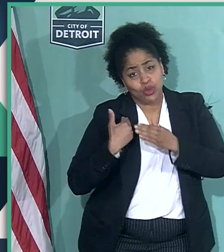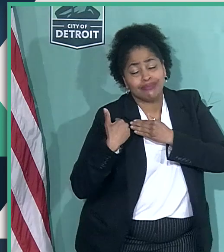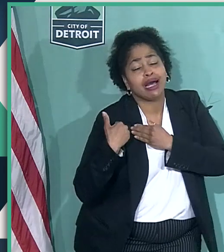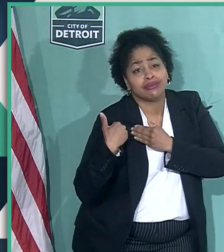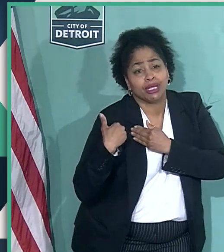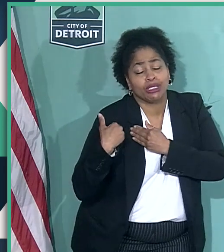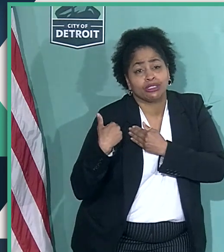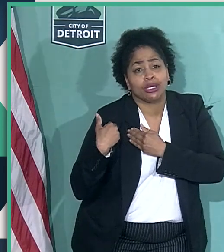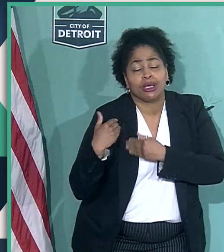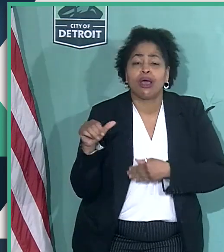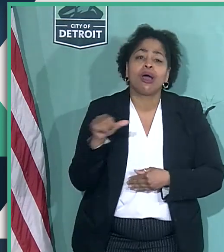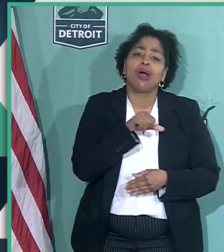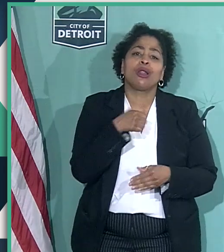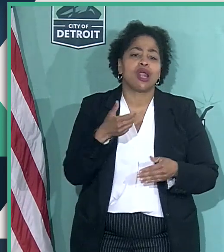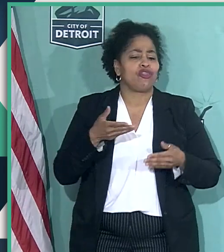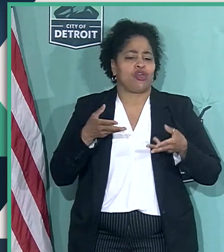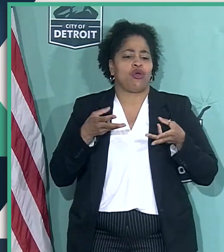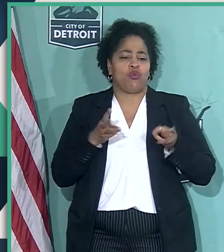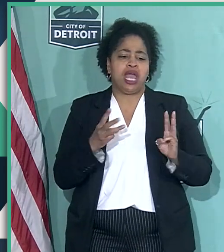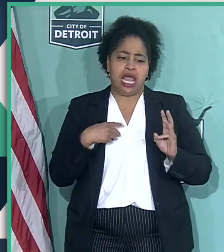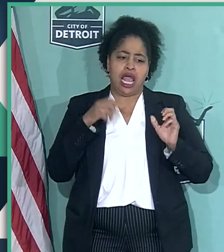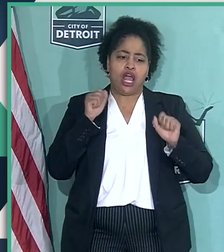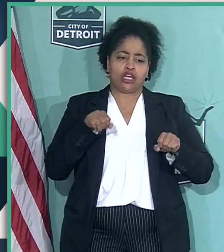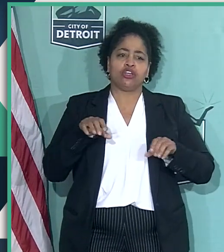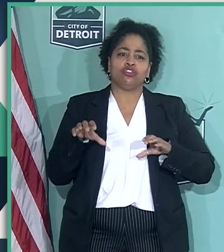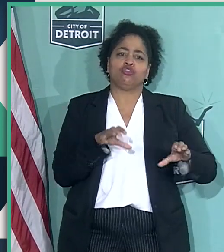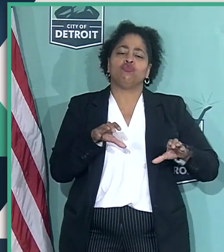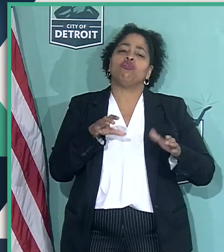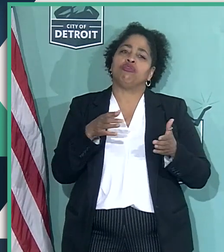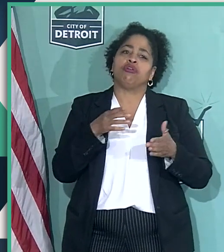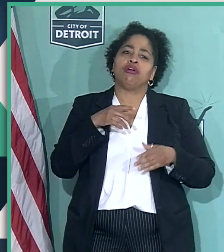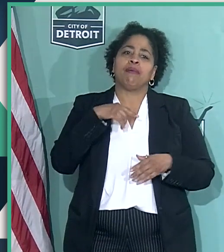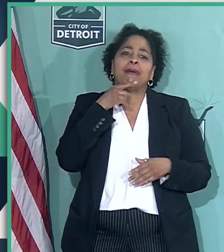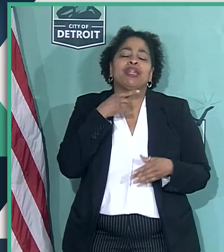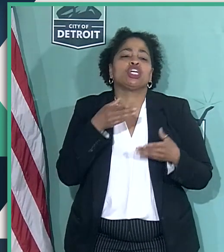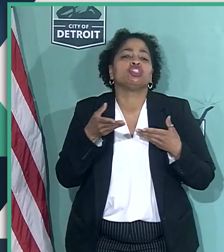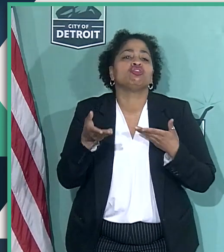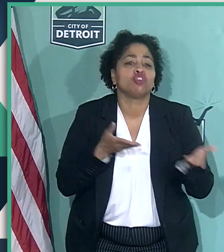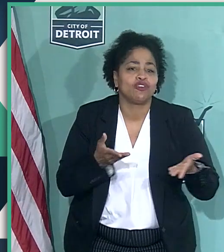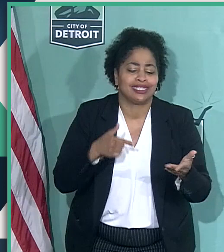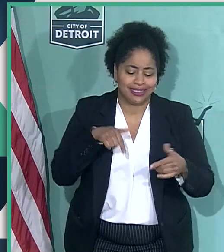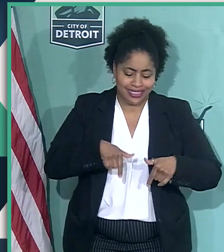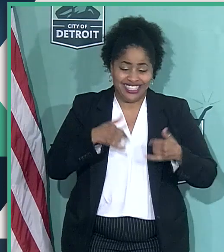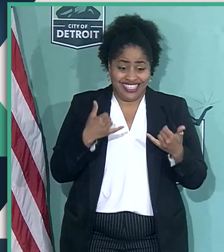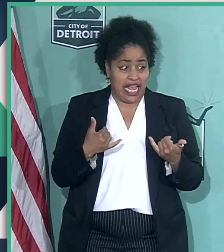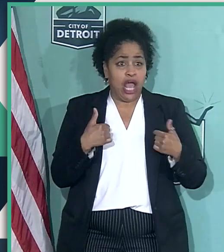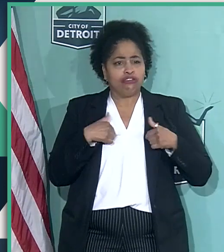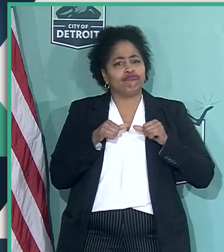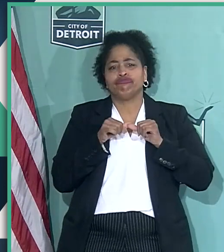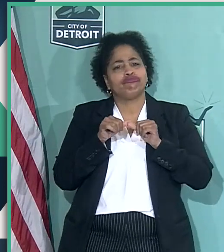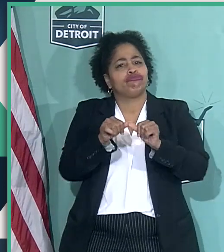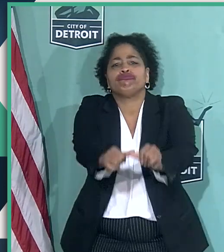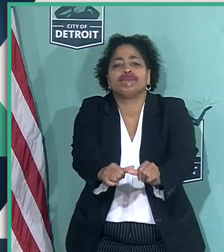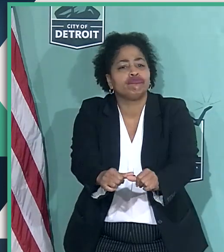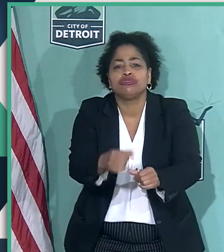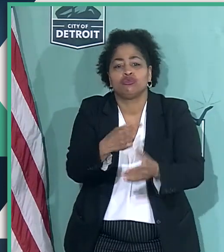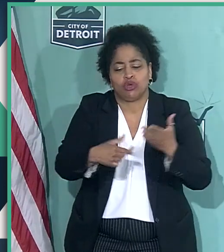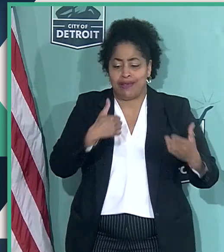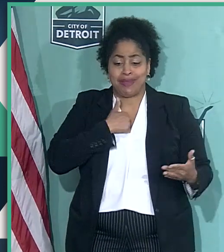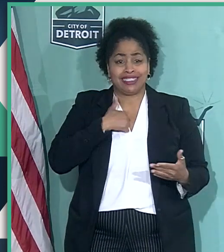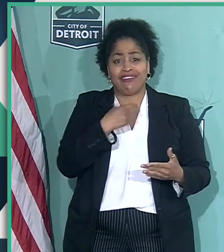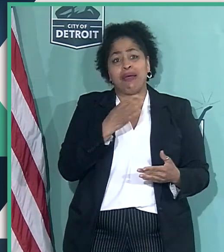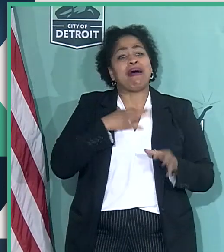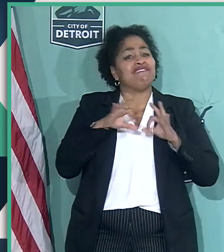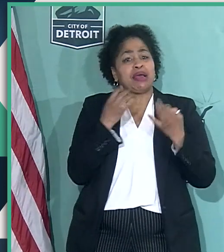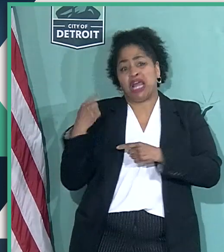It was another form of public service. So this is, this is just a continuation in what myself and my family's always